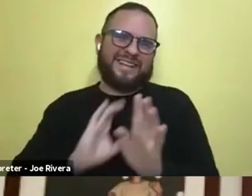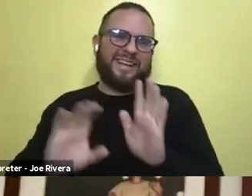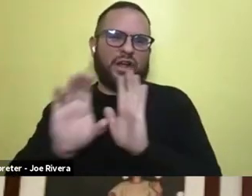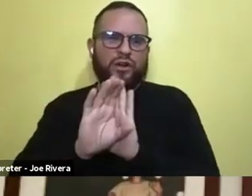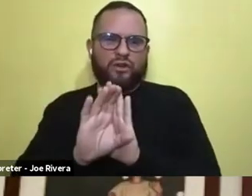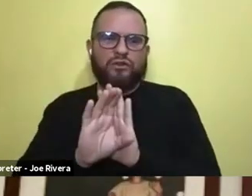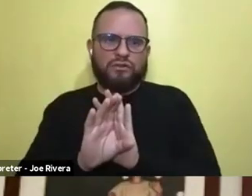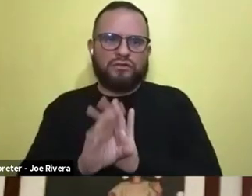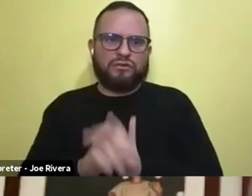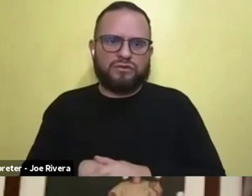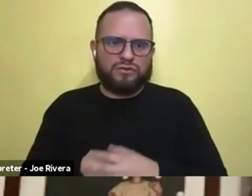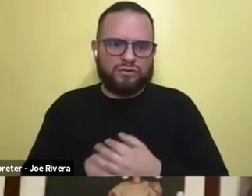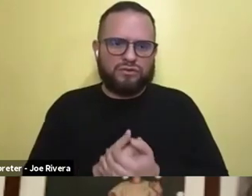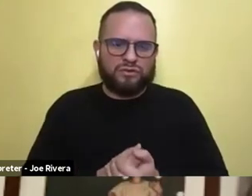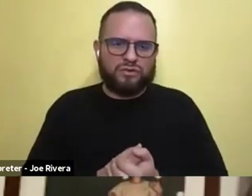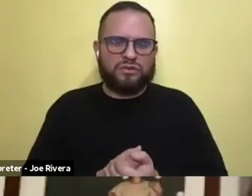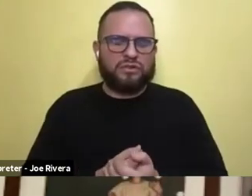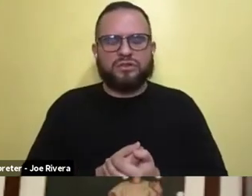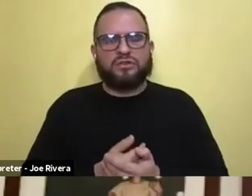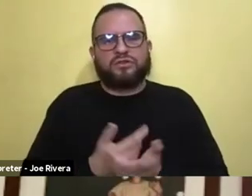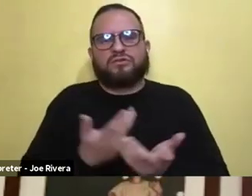playing this particular character?